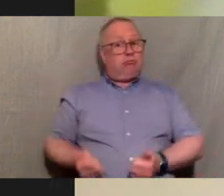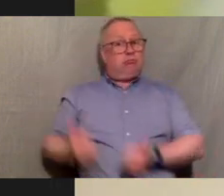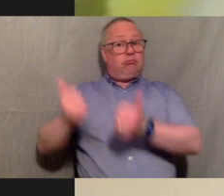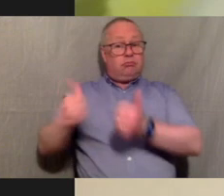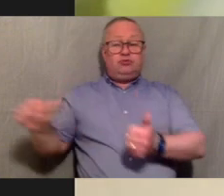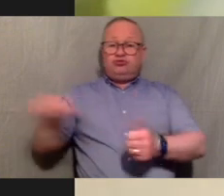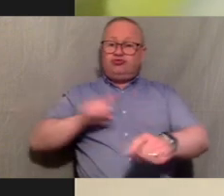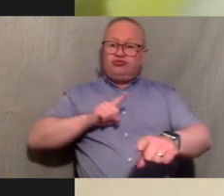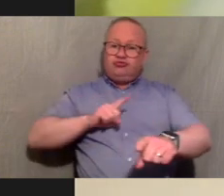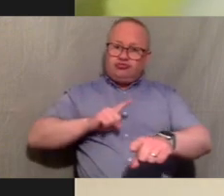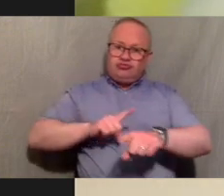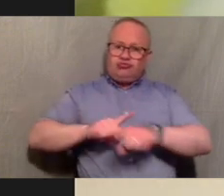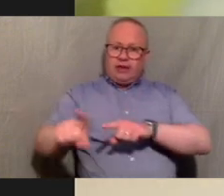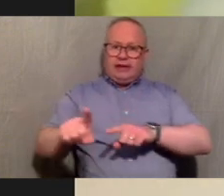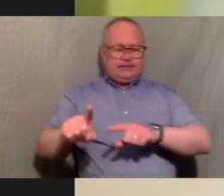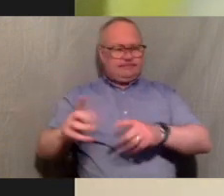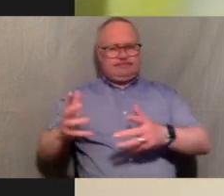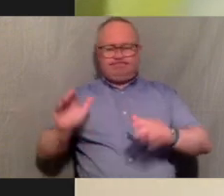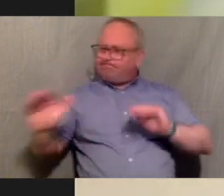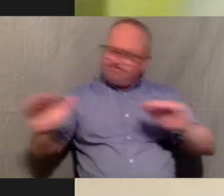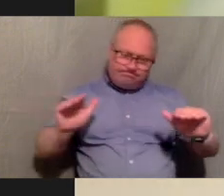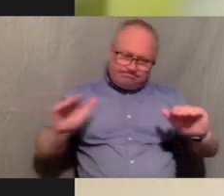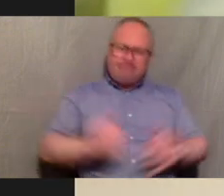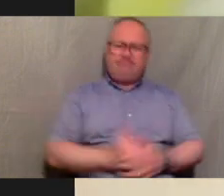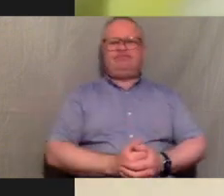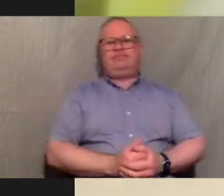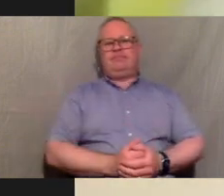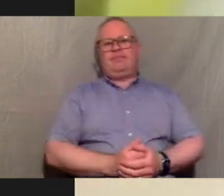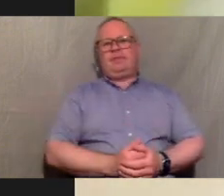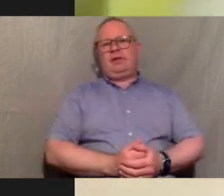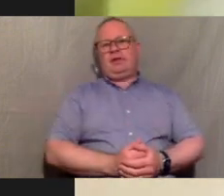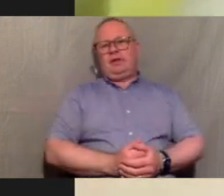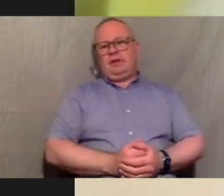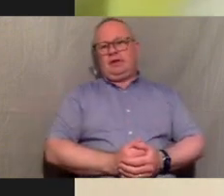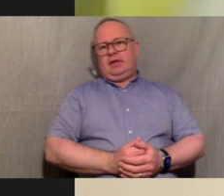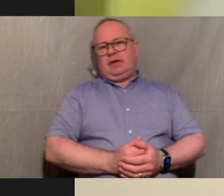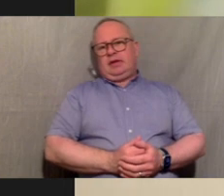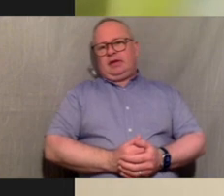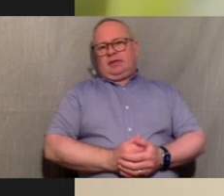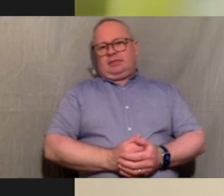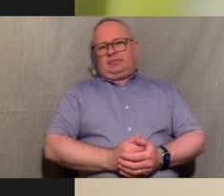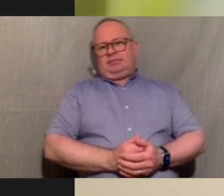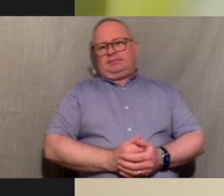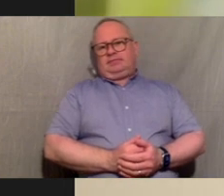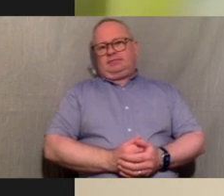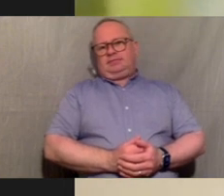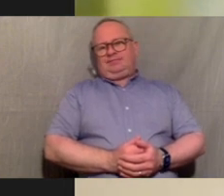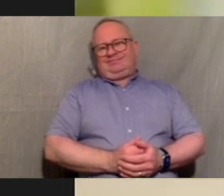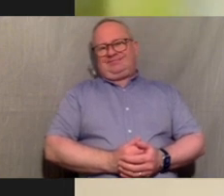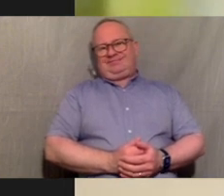try and get for people um hold on go on that side please i'm still reading um